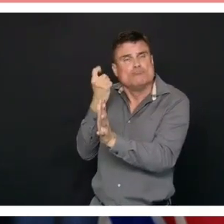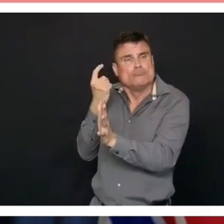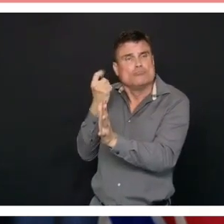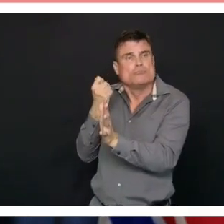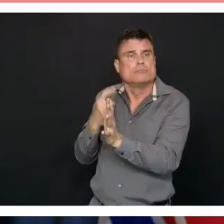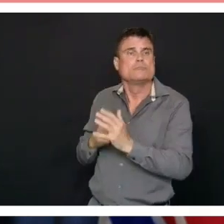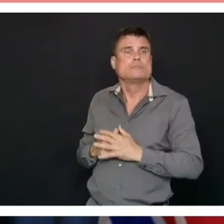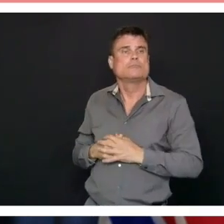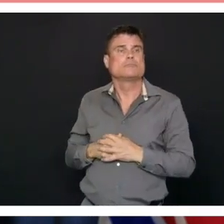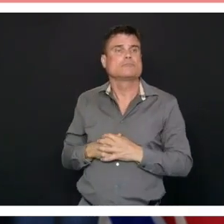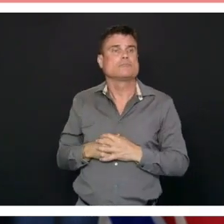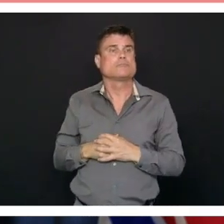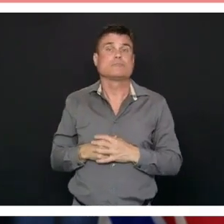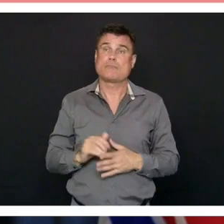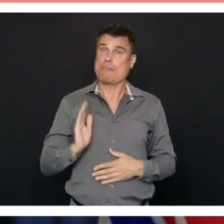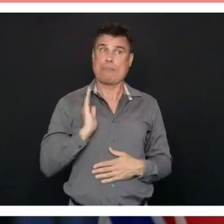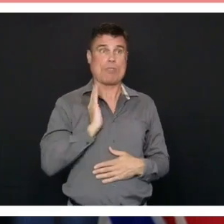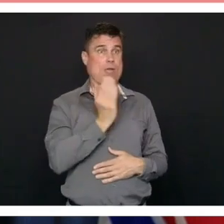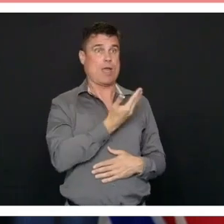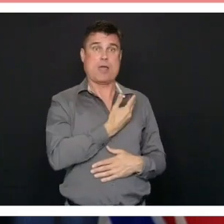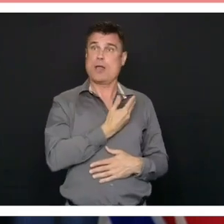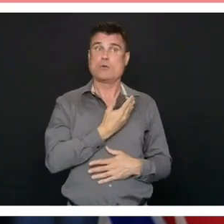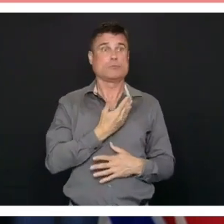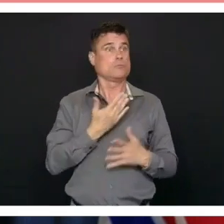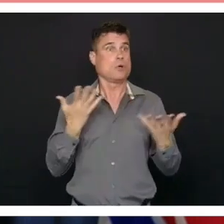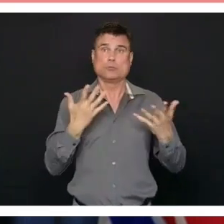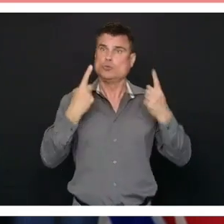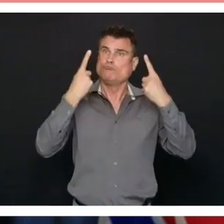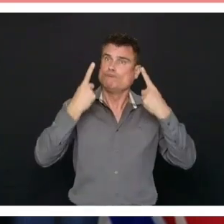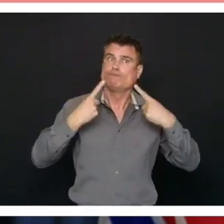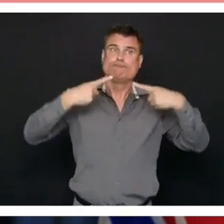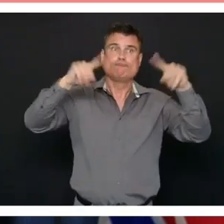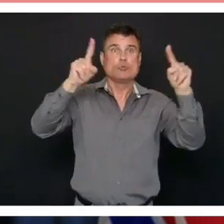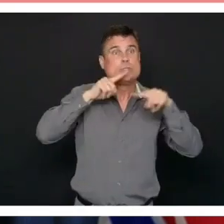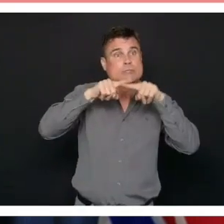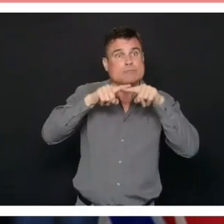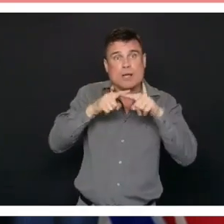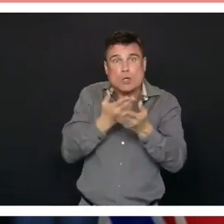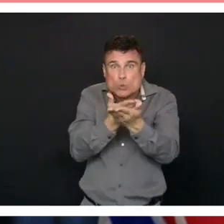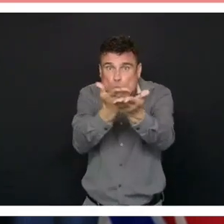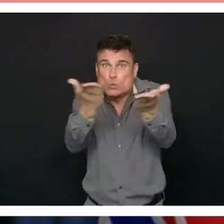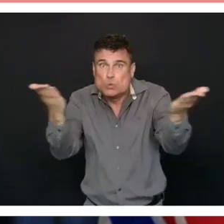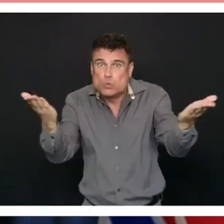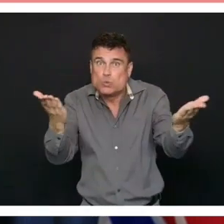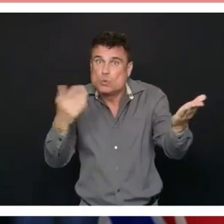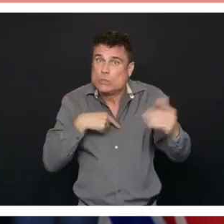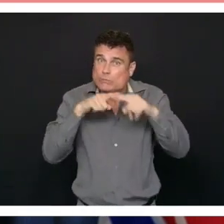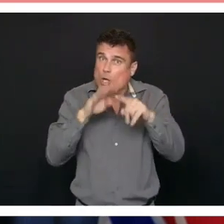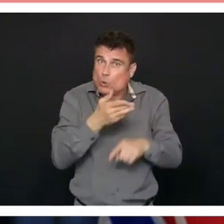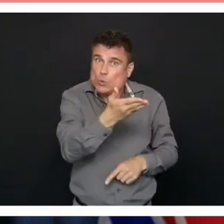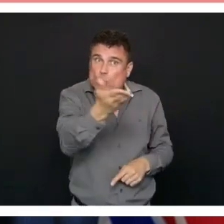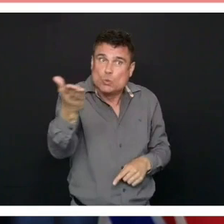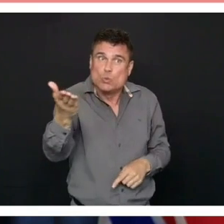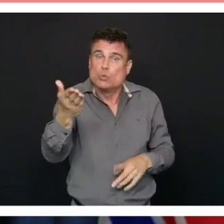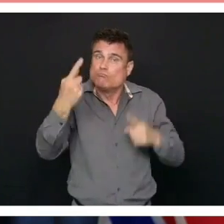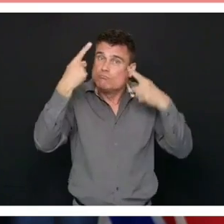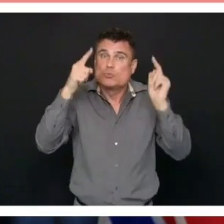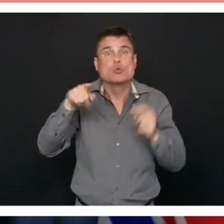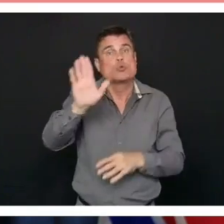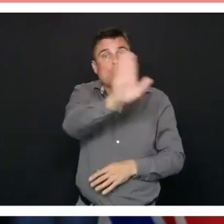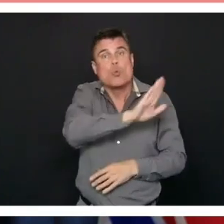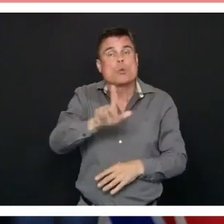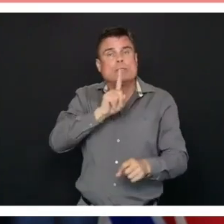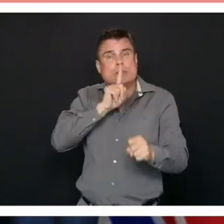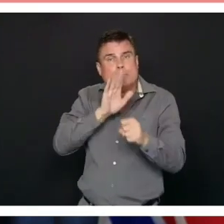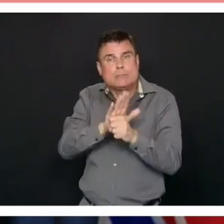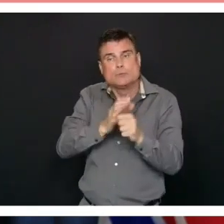on the surgery plan and so much else of what we're trying to do depends on people's commitment to one another to the ones that they love and to